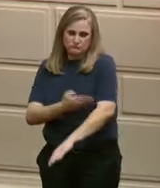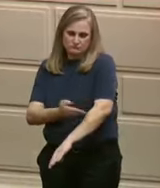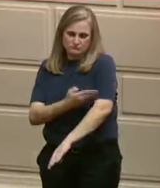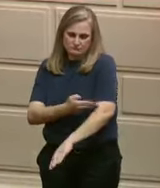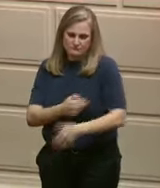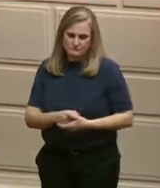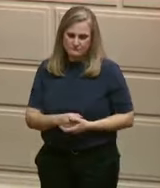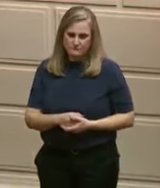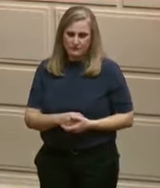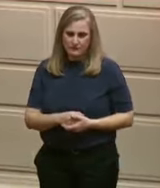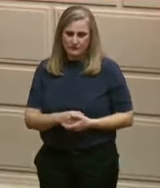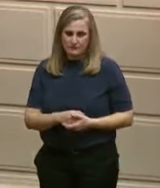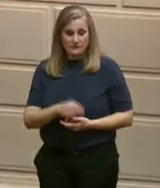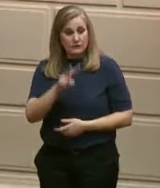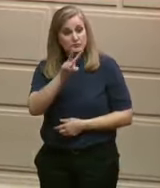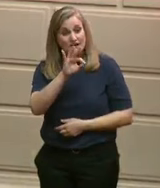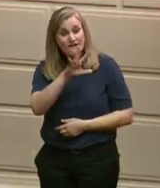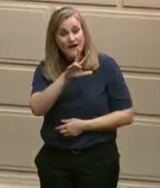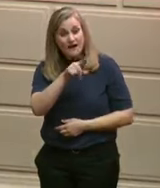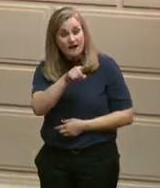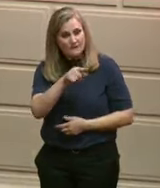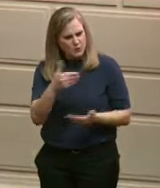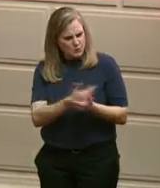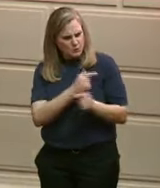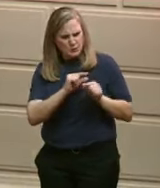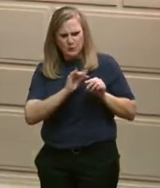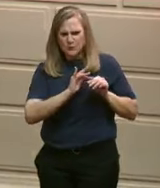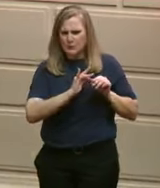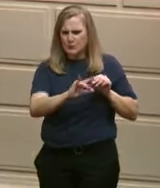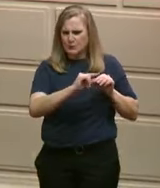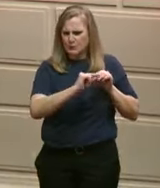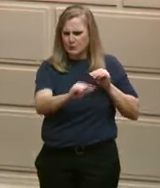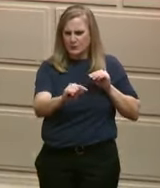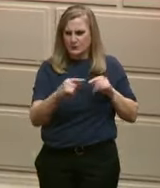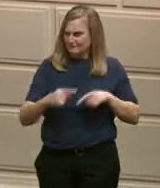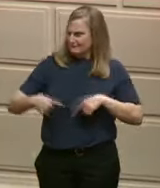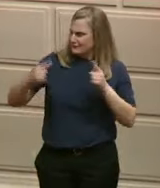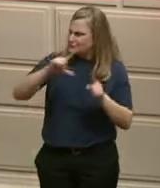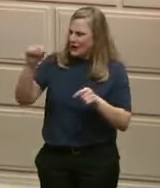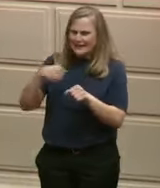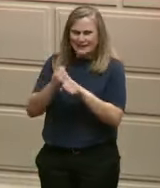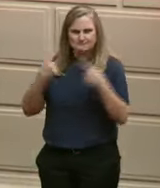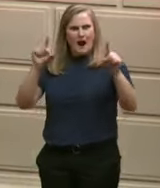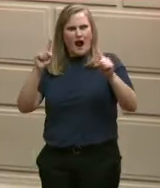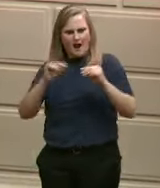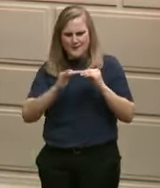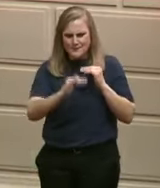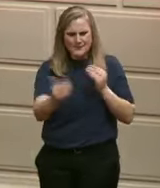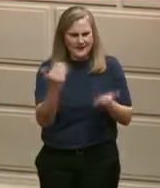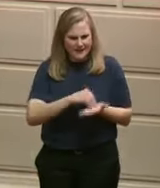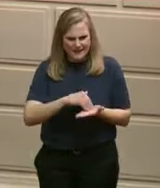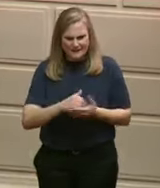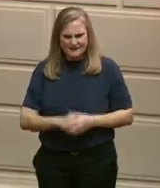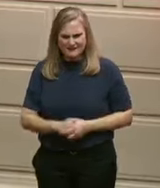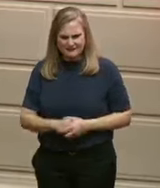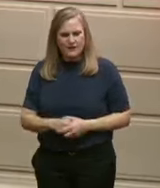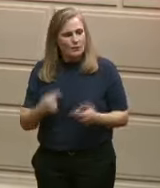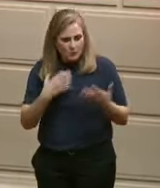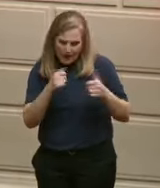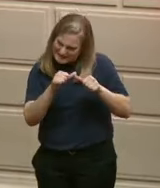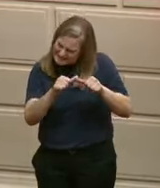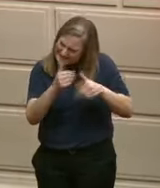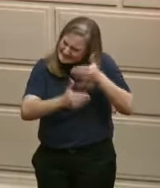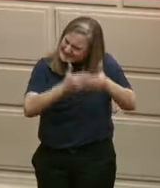waited too long to make this investment, and with the help of the General Assembly, we are going to keep that going so that we are driving our